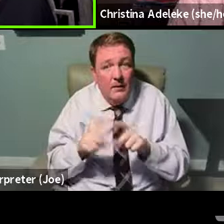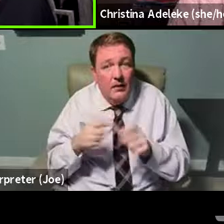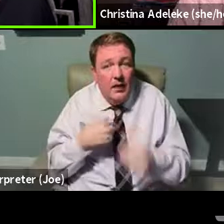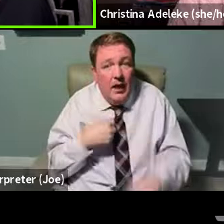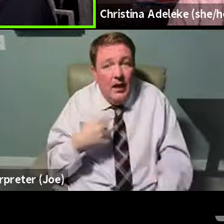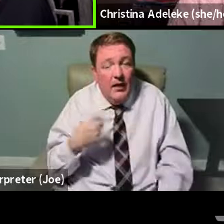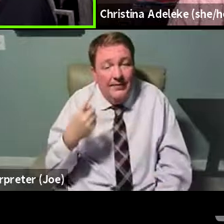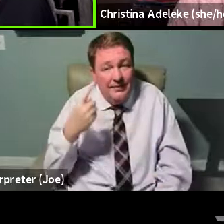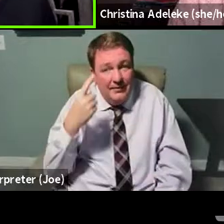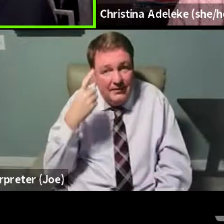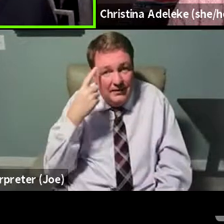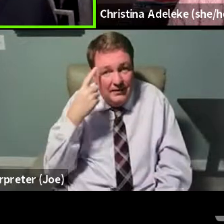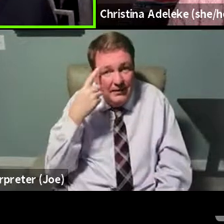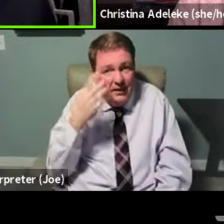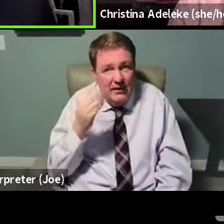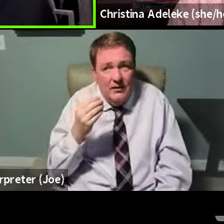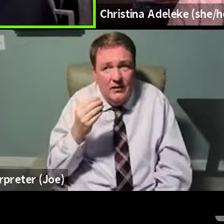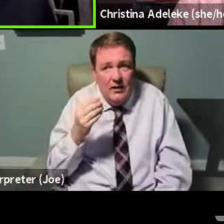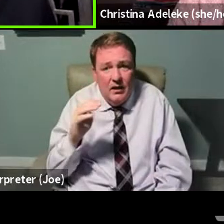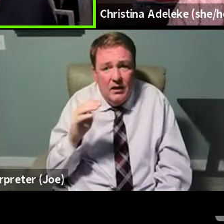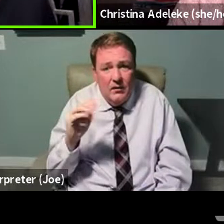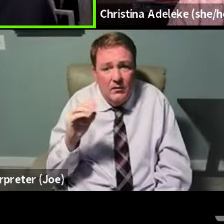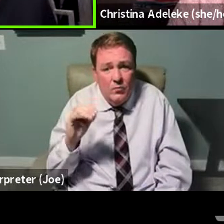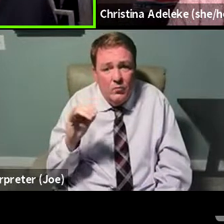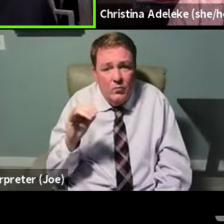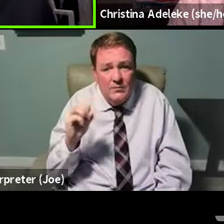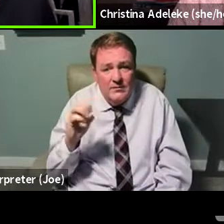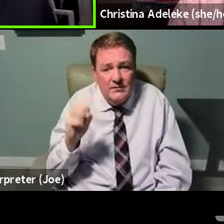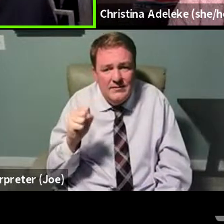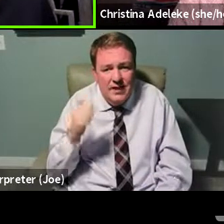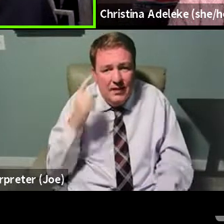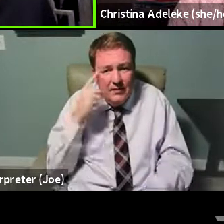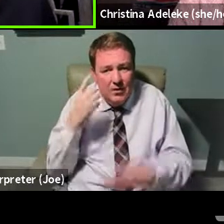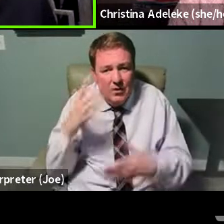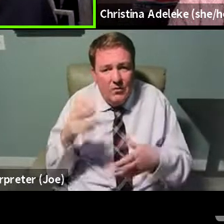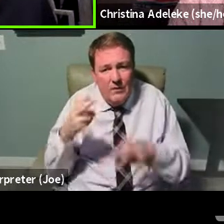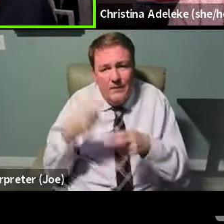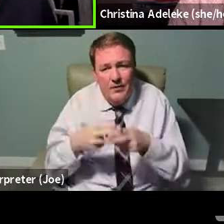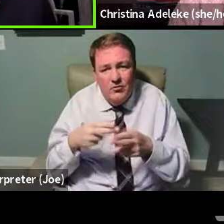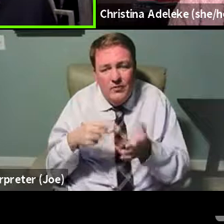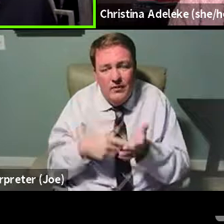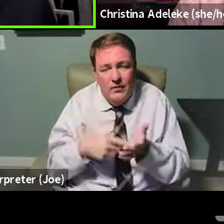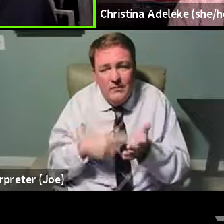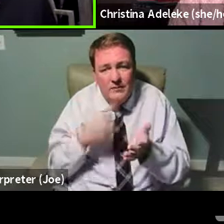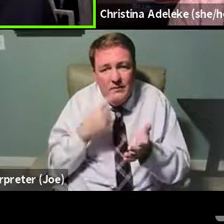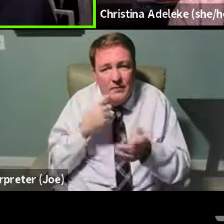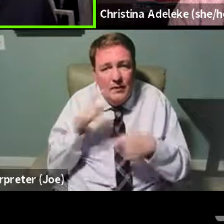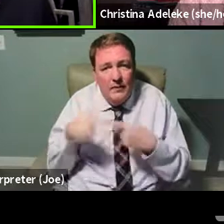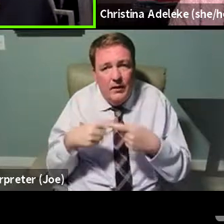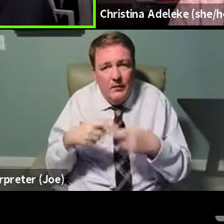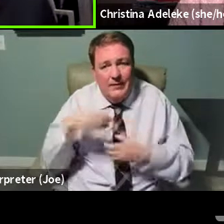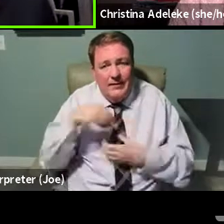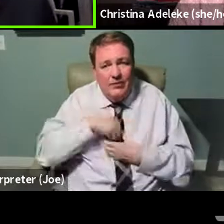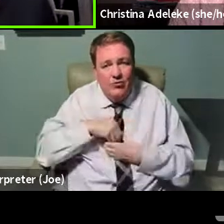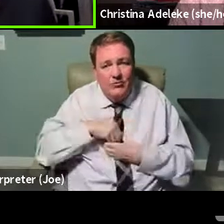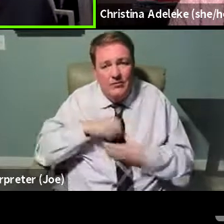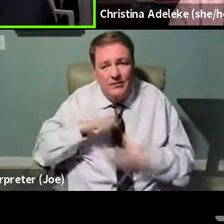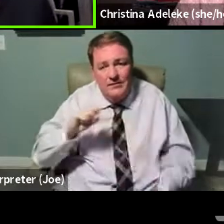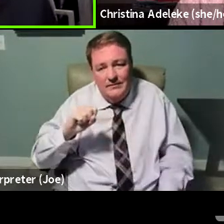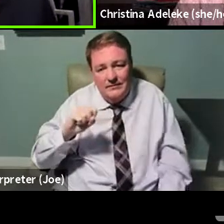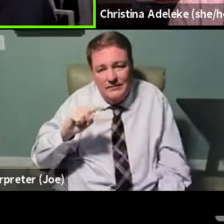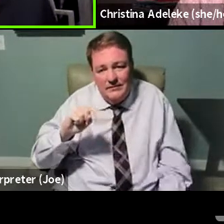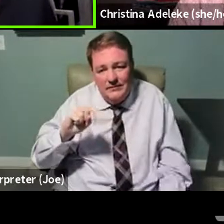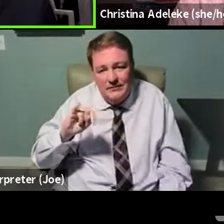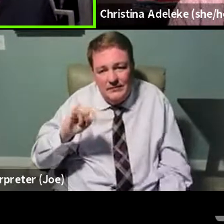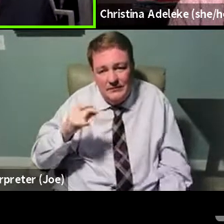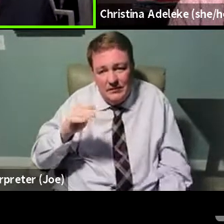and I think Moises may have talked about a little bit about internalized stigma, that even with